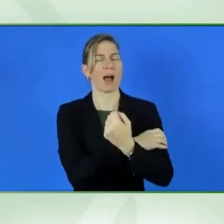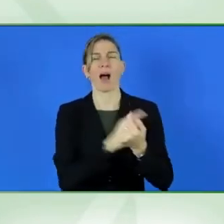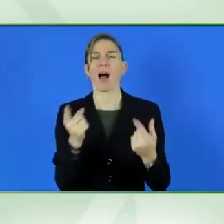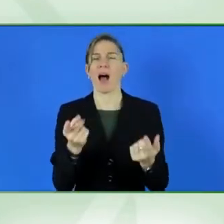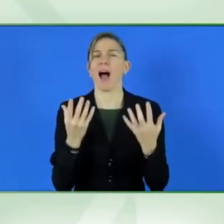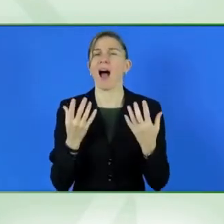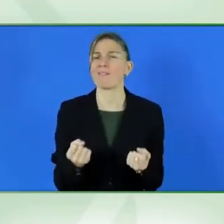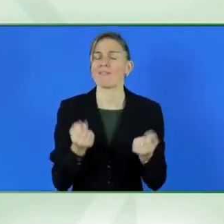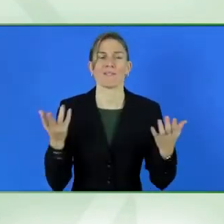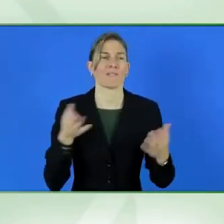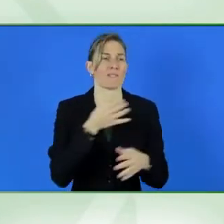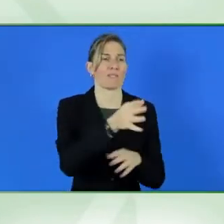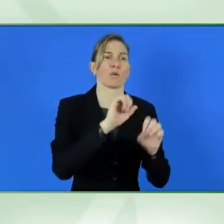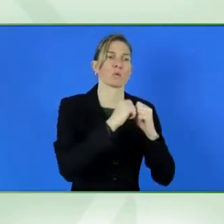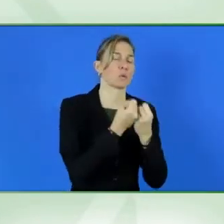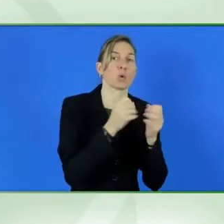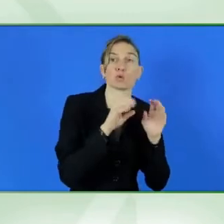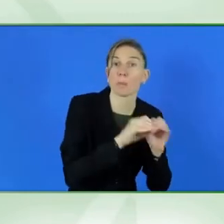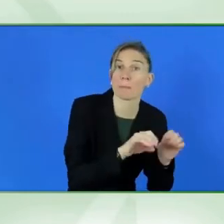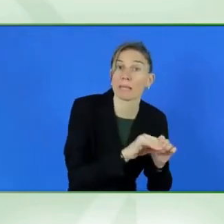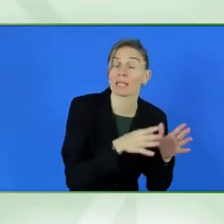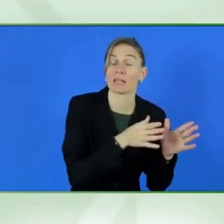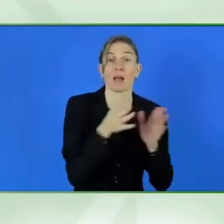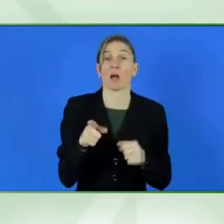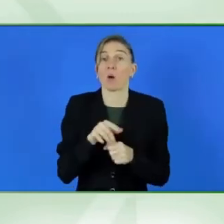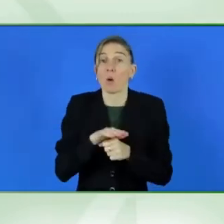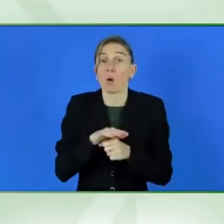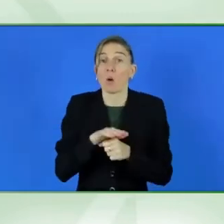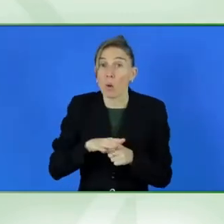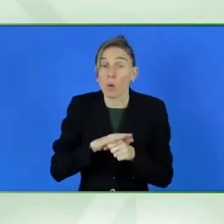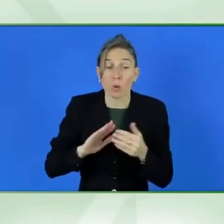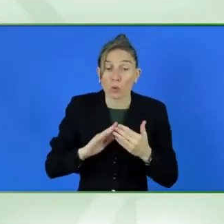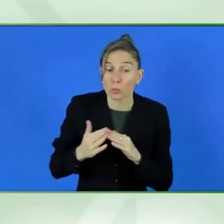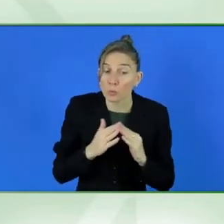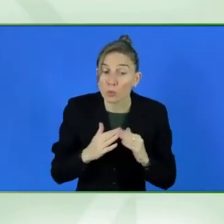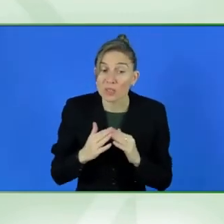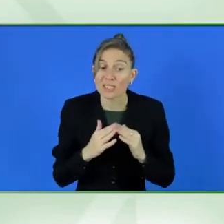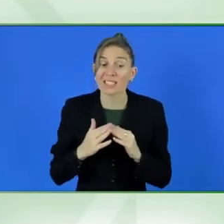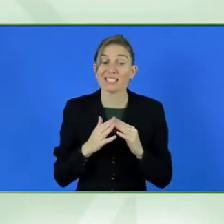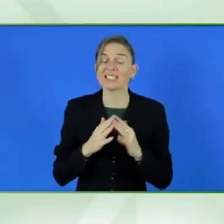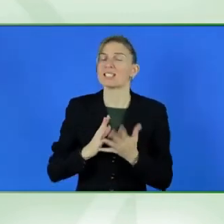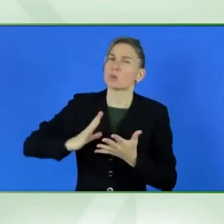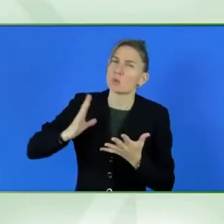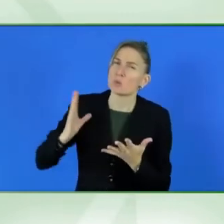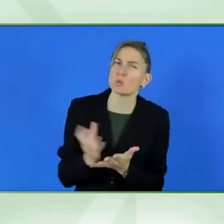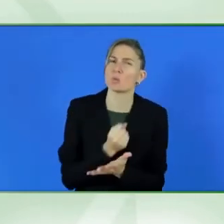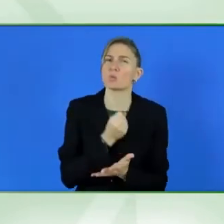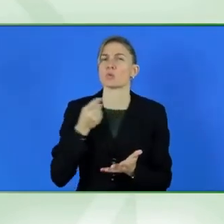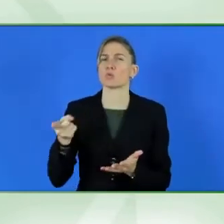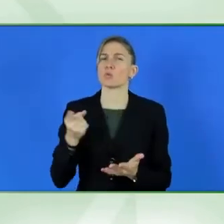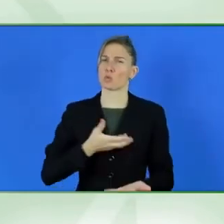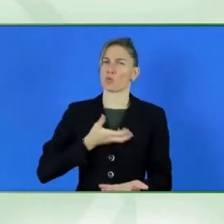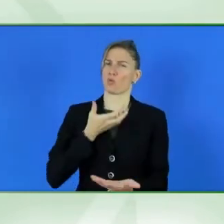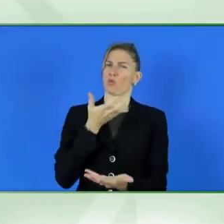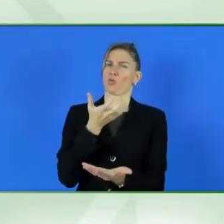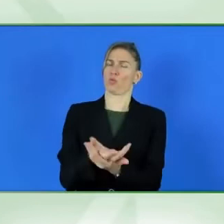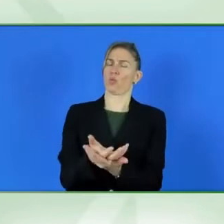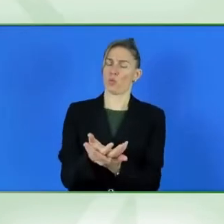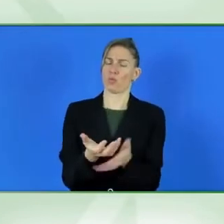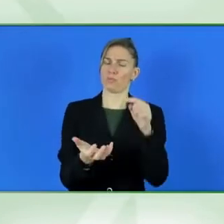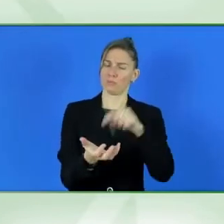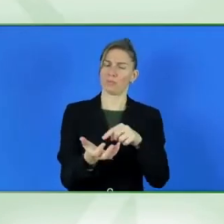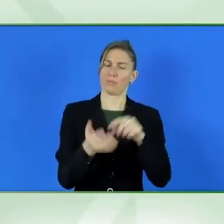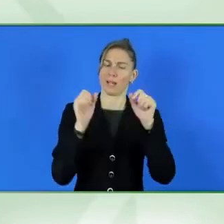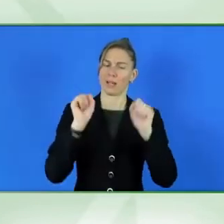through your local communities, and use your voice to create the change that you want to. I did